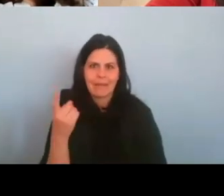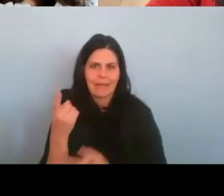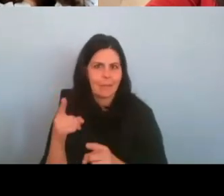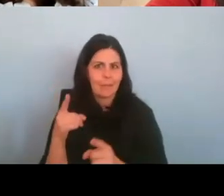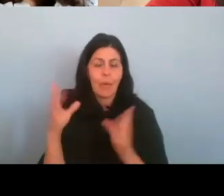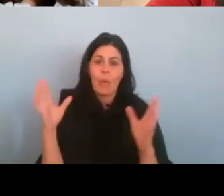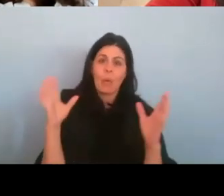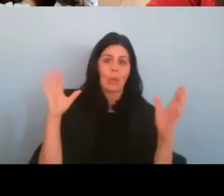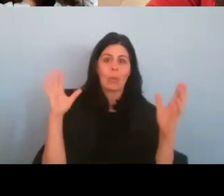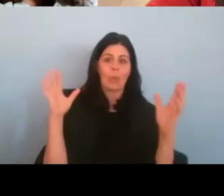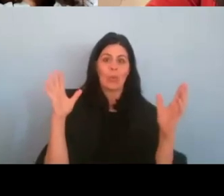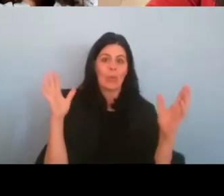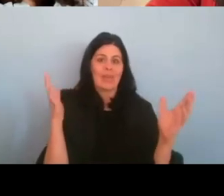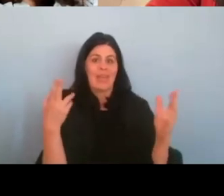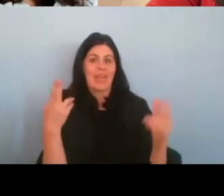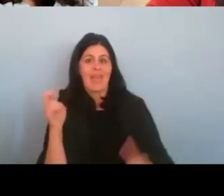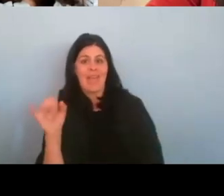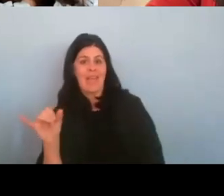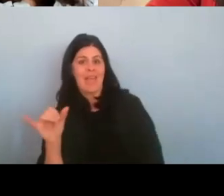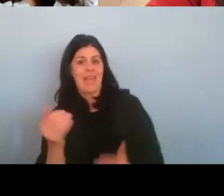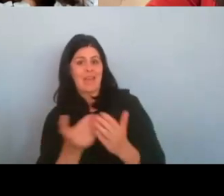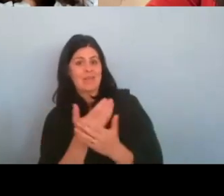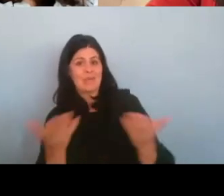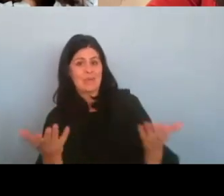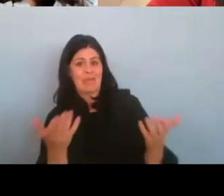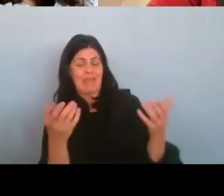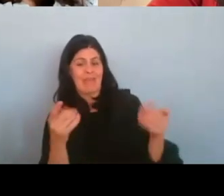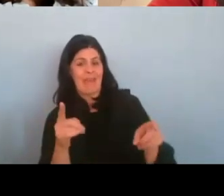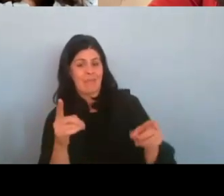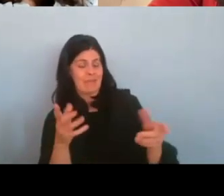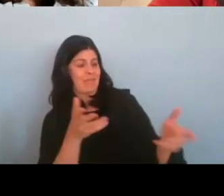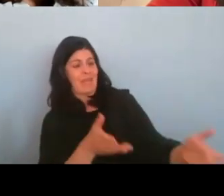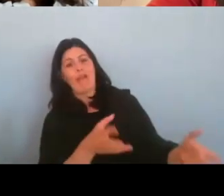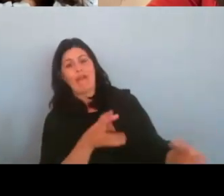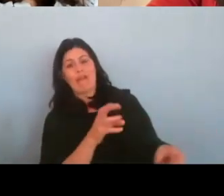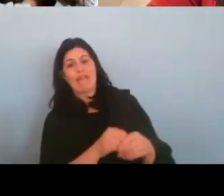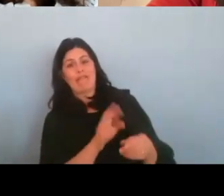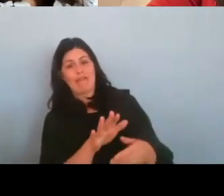Hey, here's this new thing that's fallen into your lap. And it's like, yes.